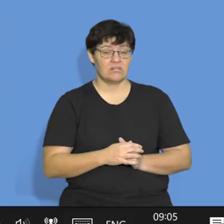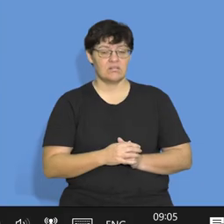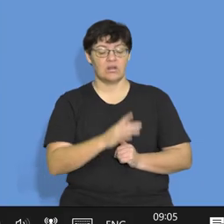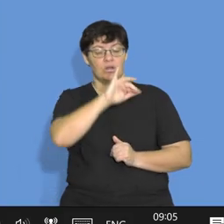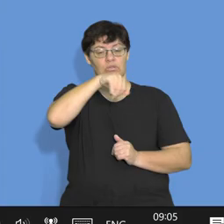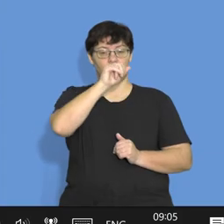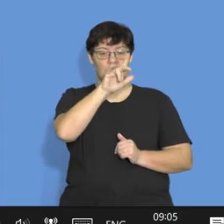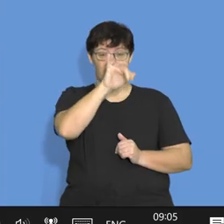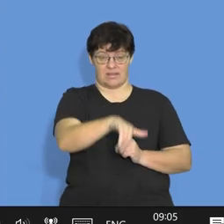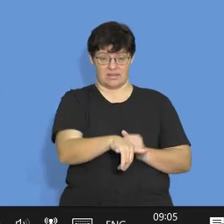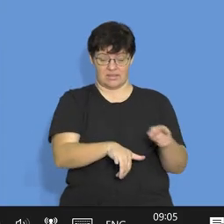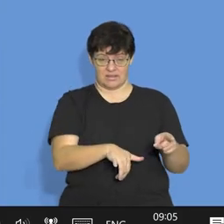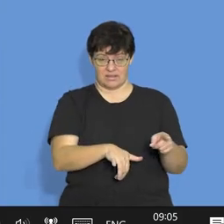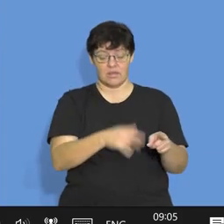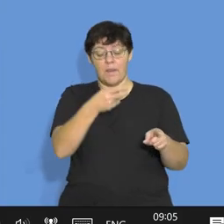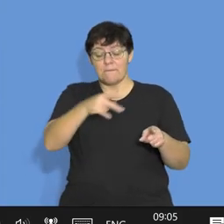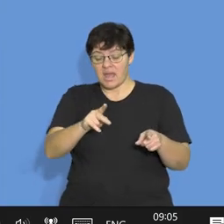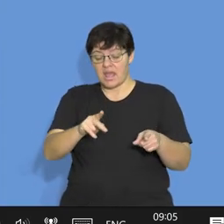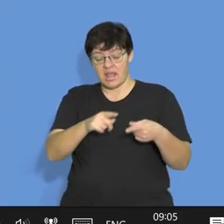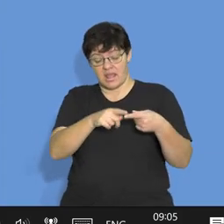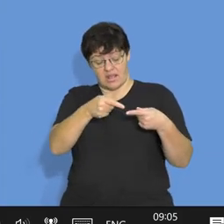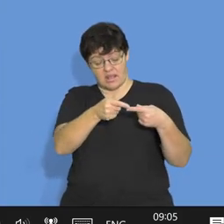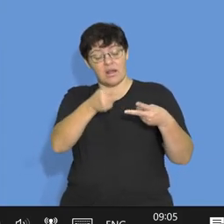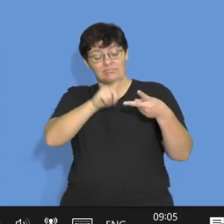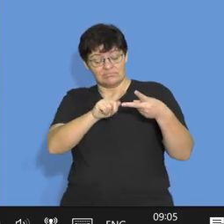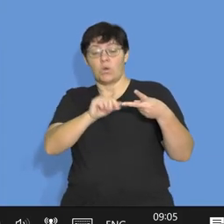They'll pay you in August will be times your 50%.